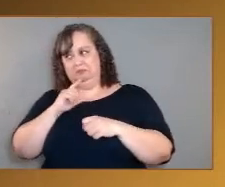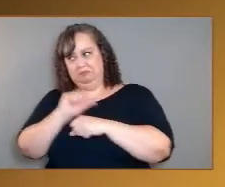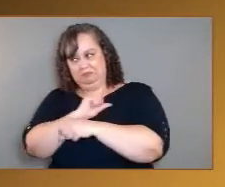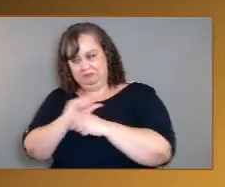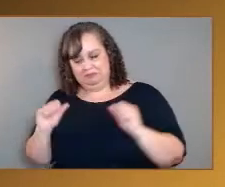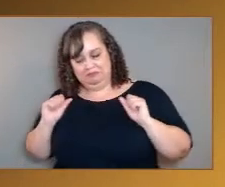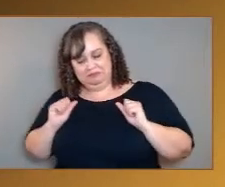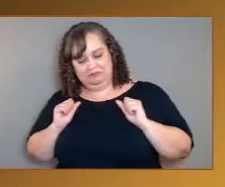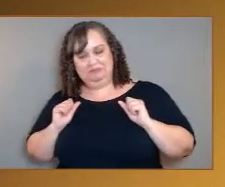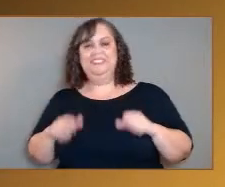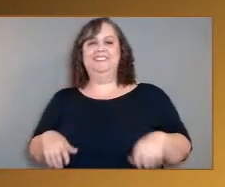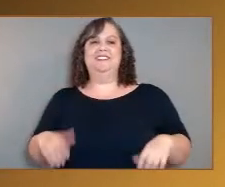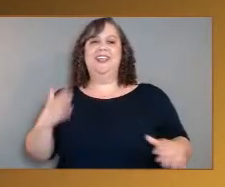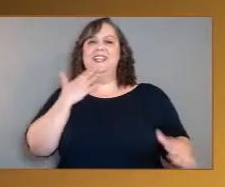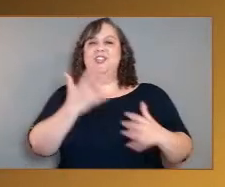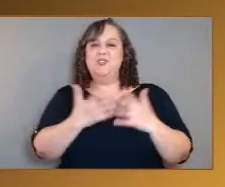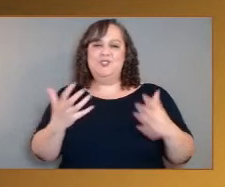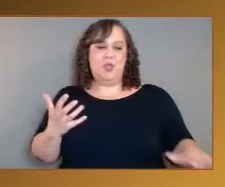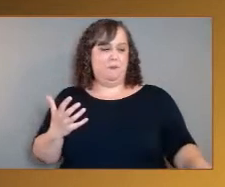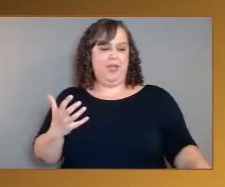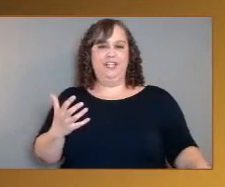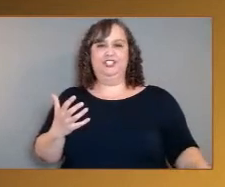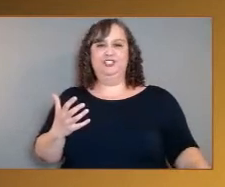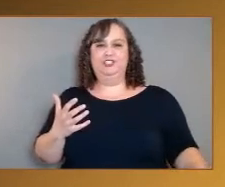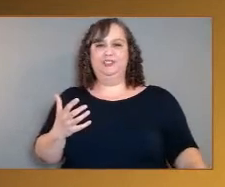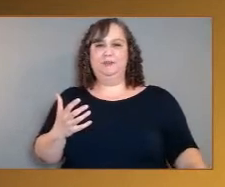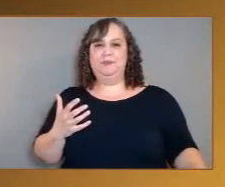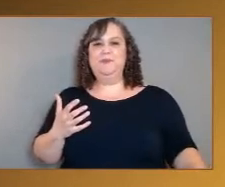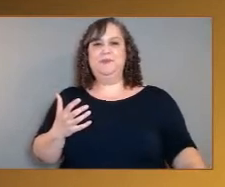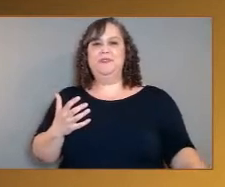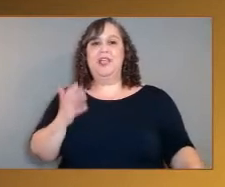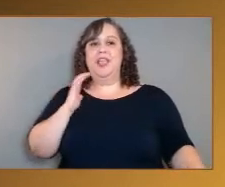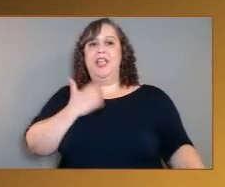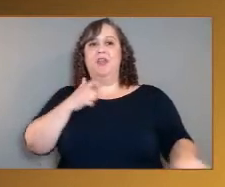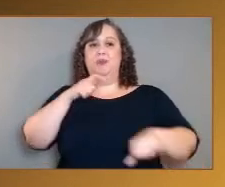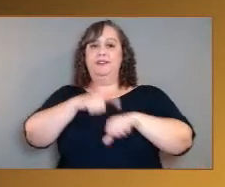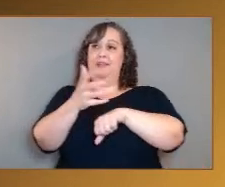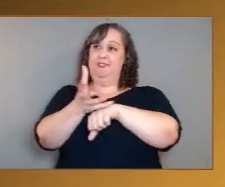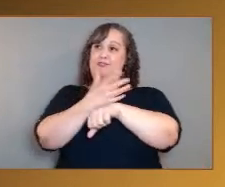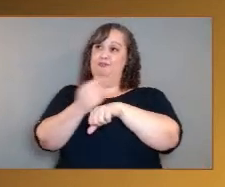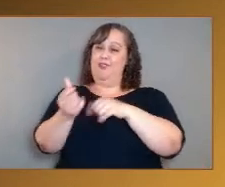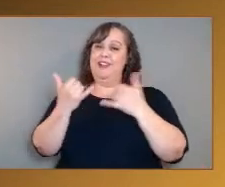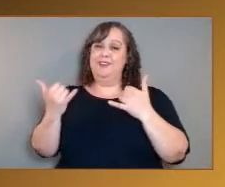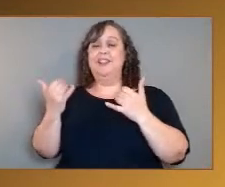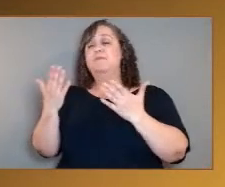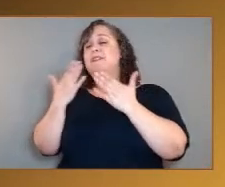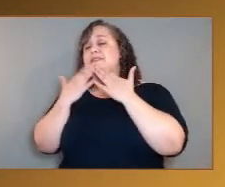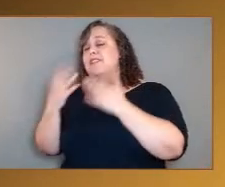Thank you so much. That is all the time we have for today. And I really want to thank you both for joining us.